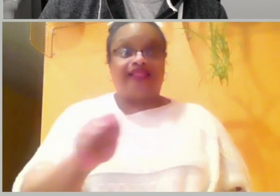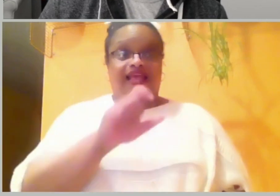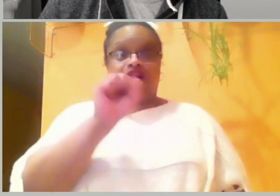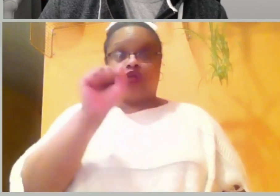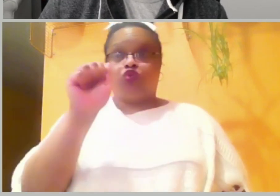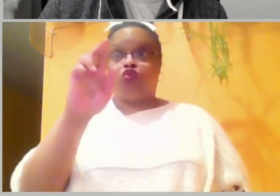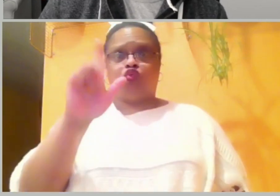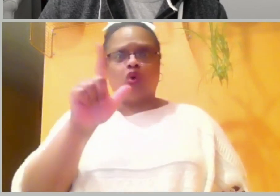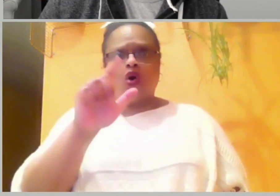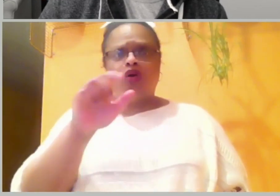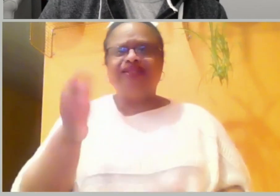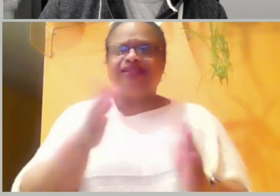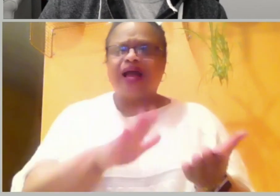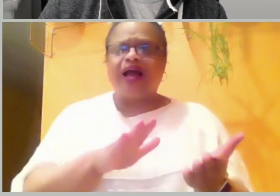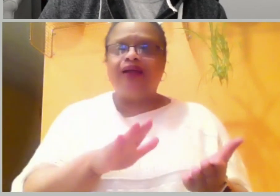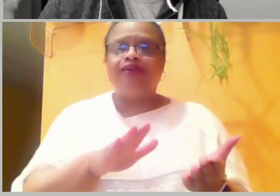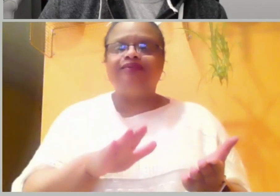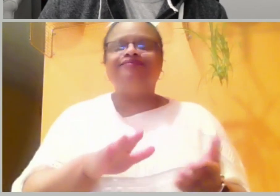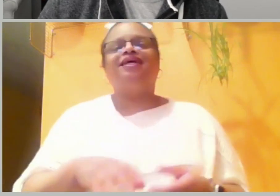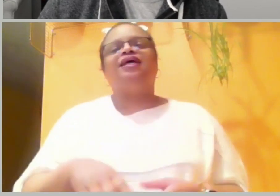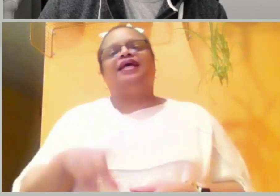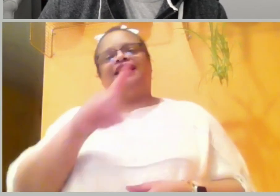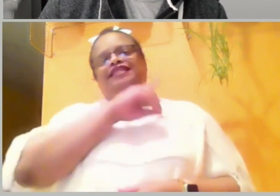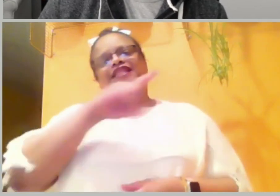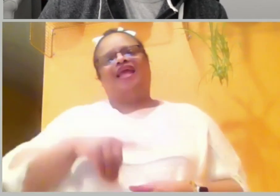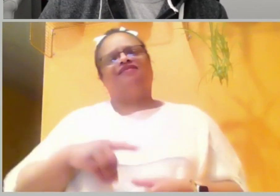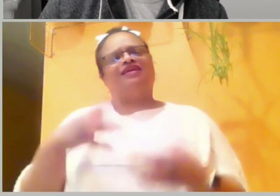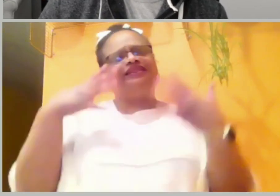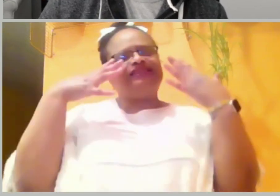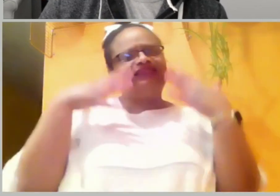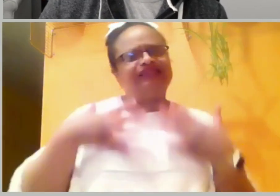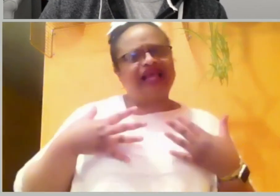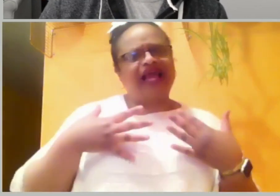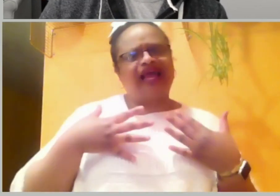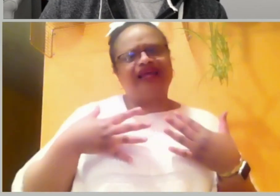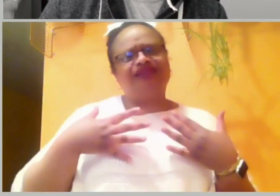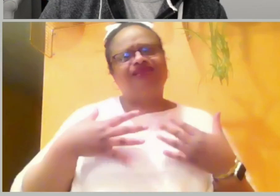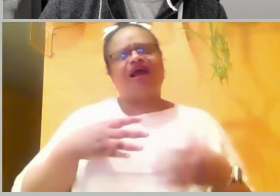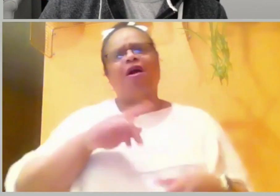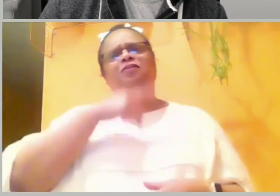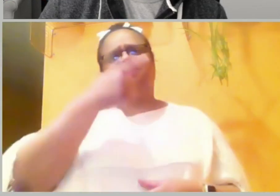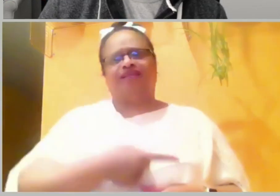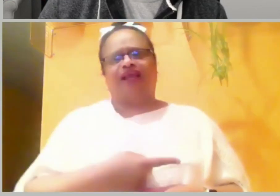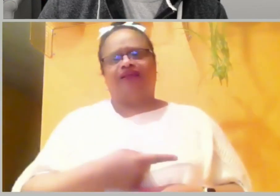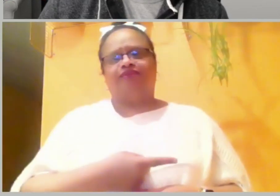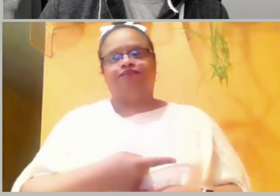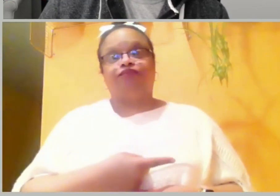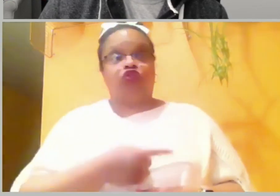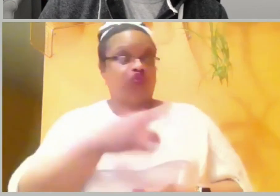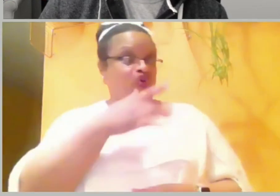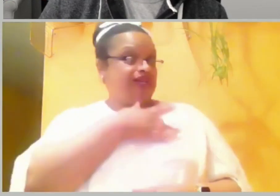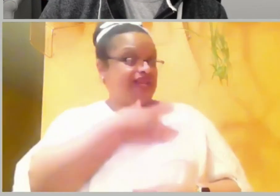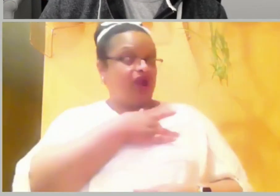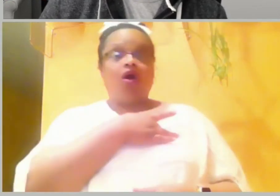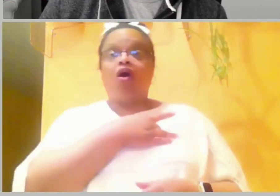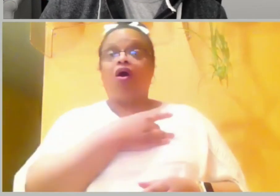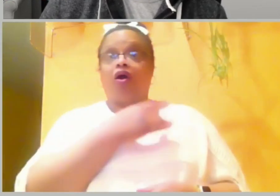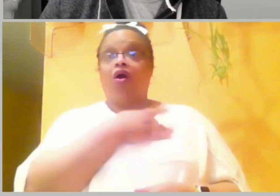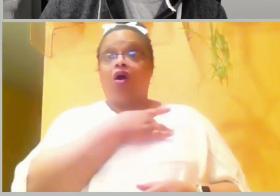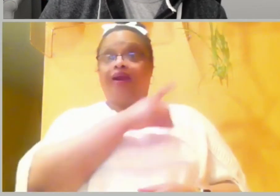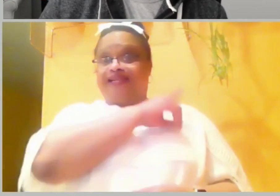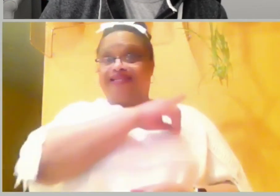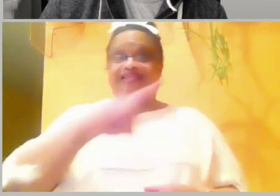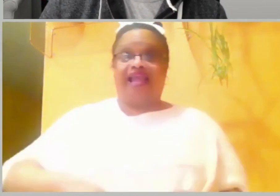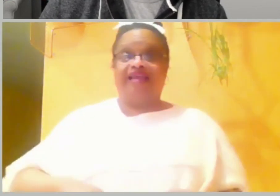laments over Saul and Jonathan's death. And again, we see the heart of David in these verses as he honors the former